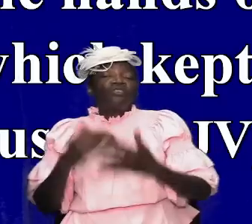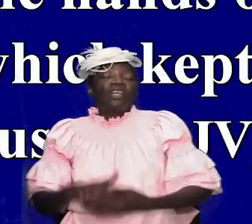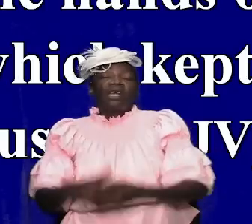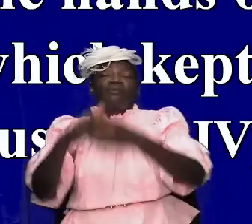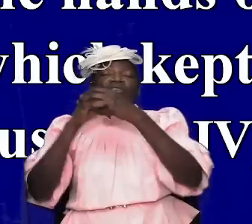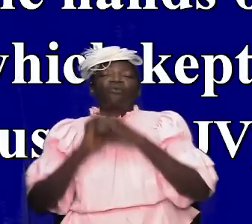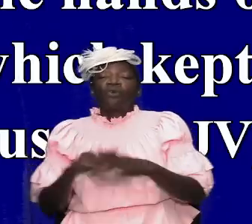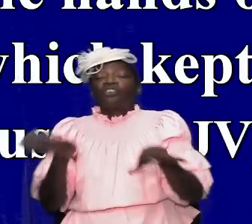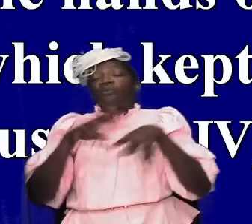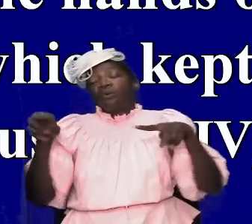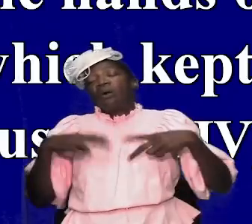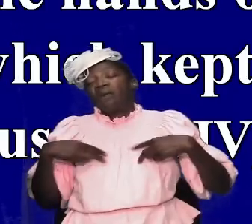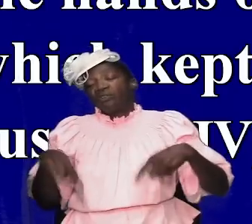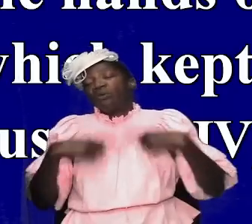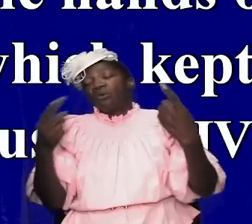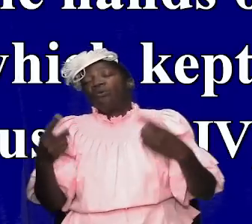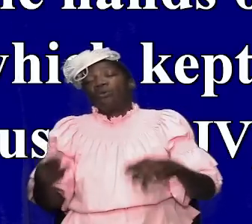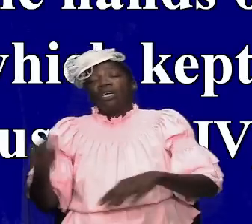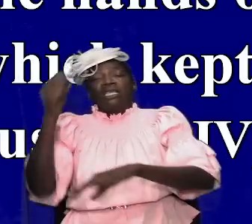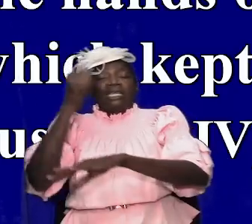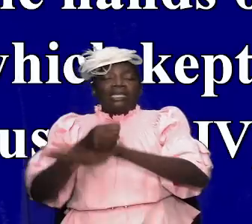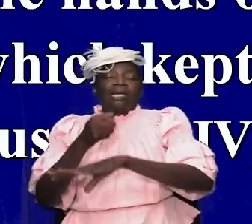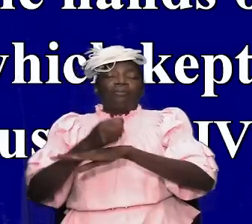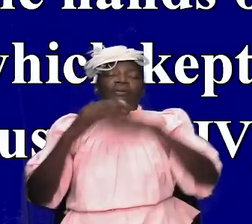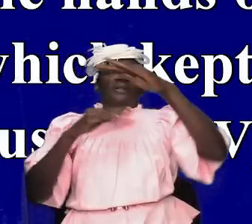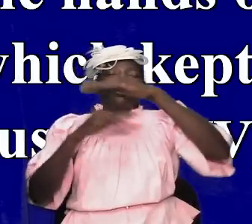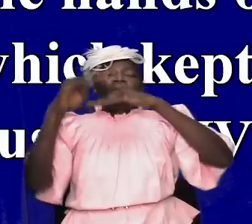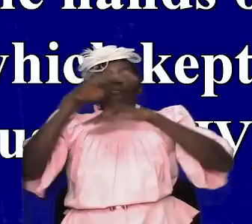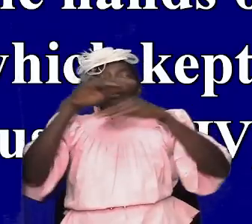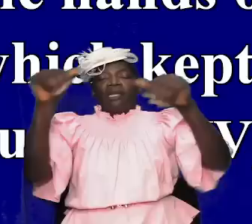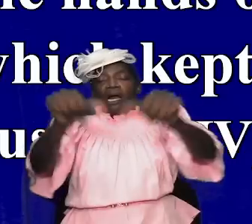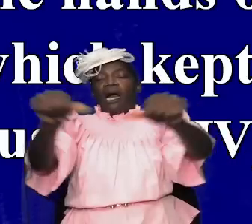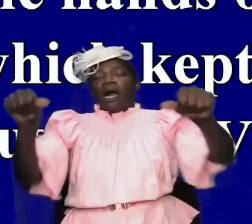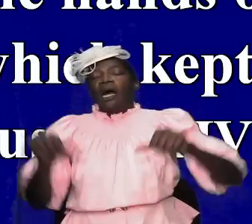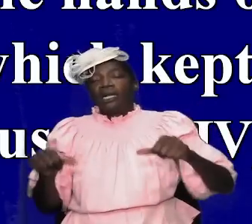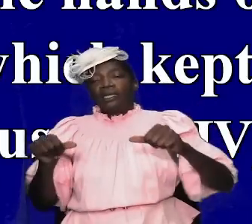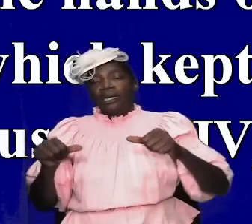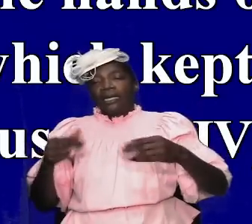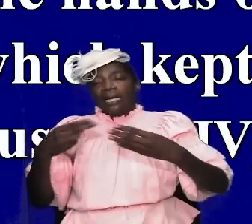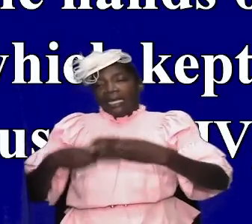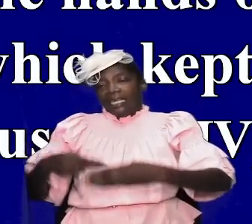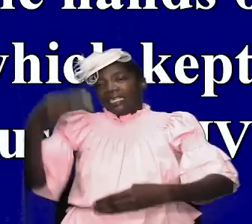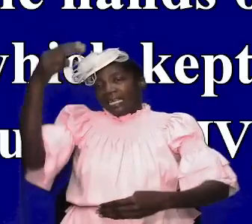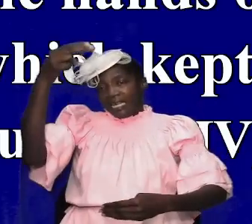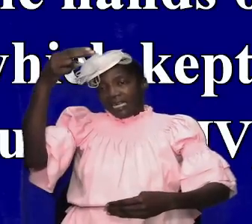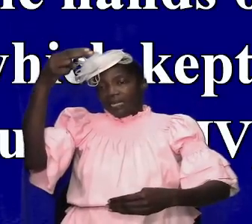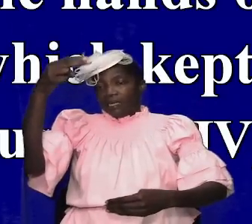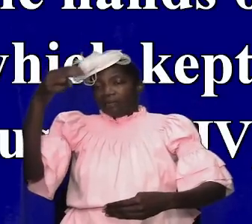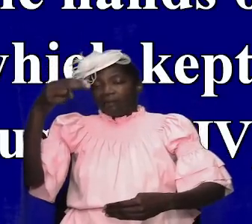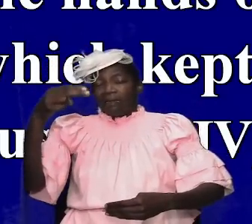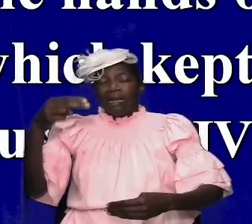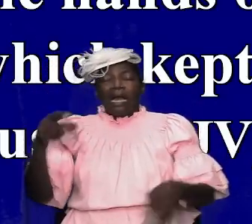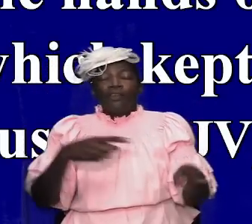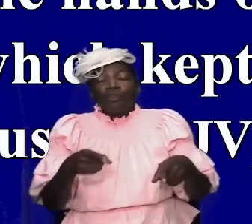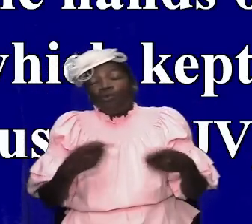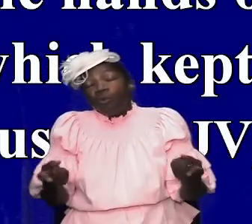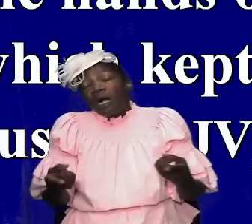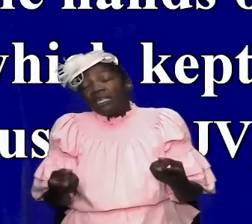have to go to the temple we can build an altar in the hills we can and they did what was convenient to them